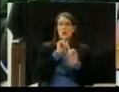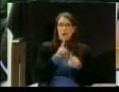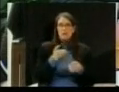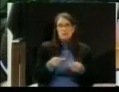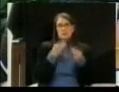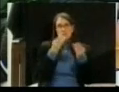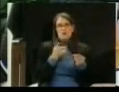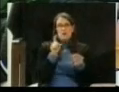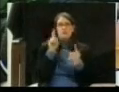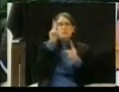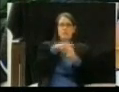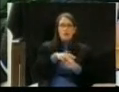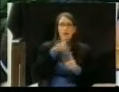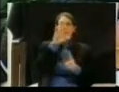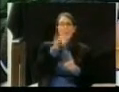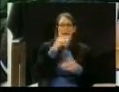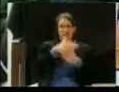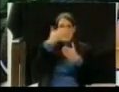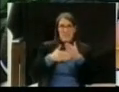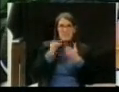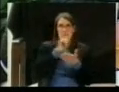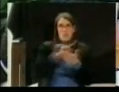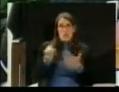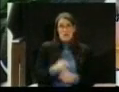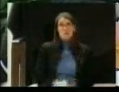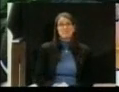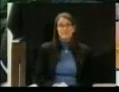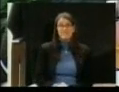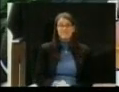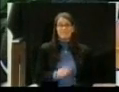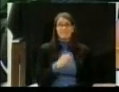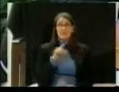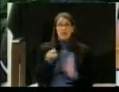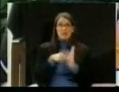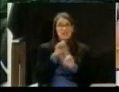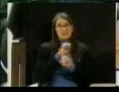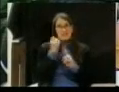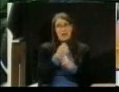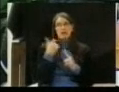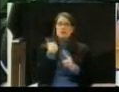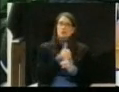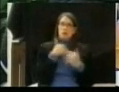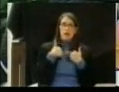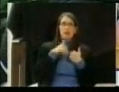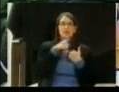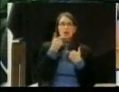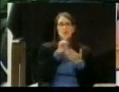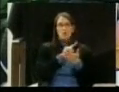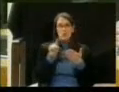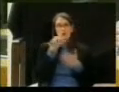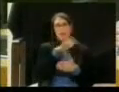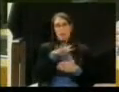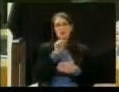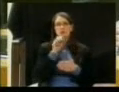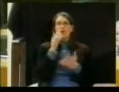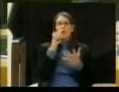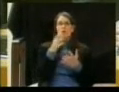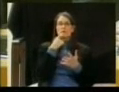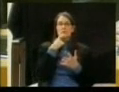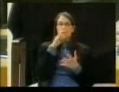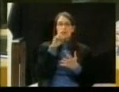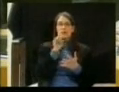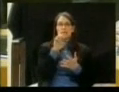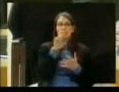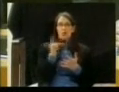In this case, we've got another week or so. So I want to get on the record again. Have you advised us what Mr. Moore had said